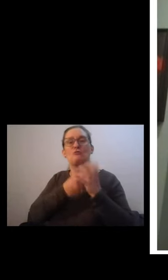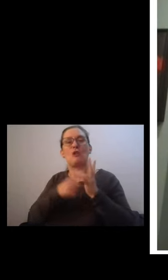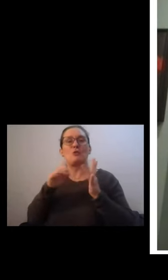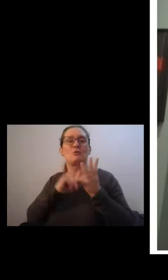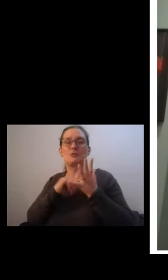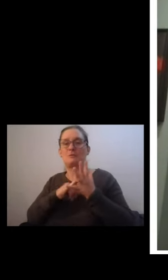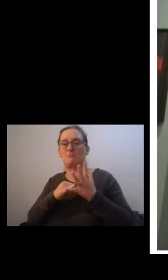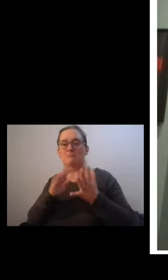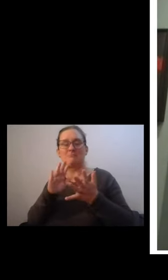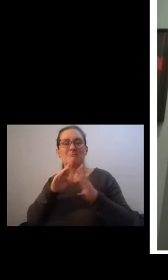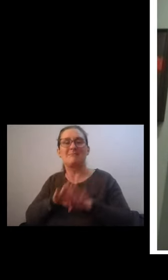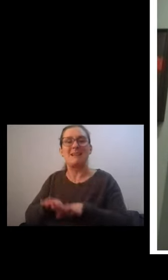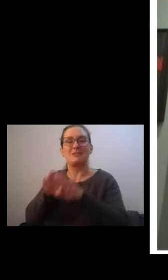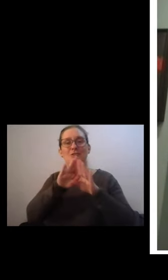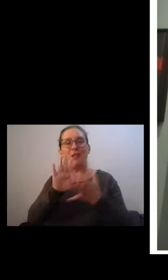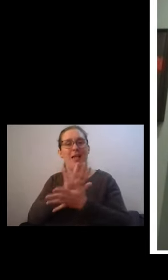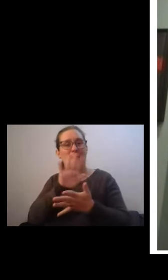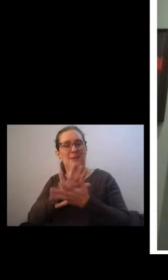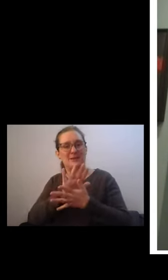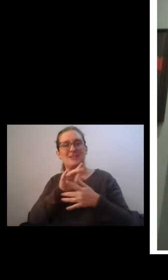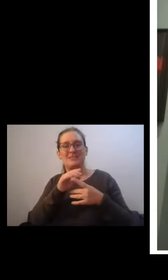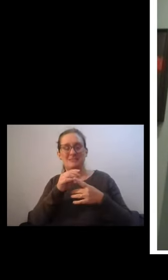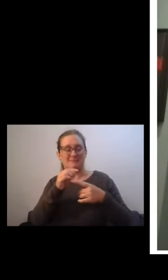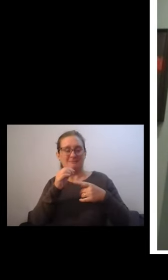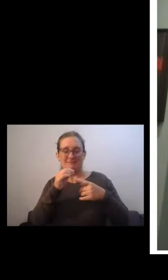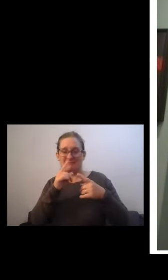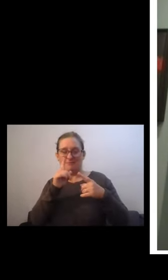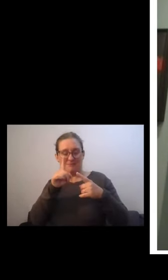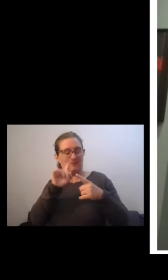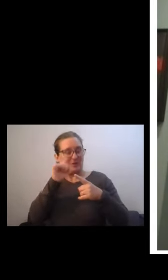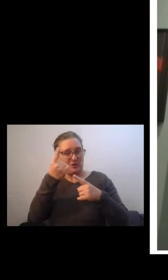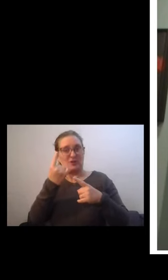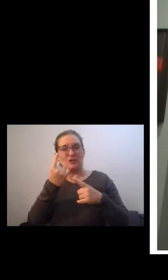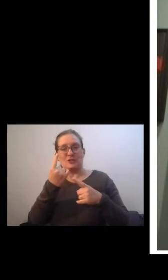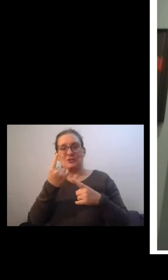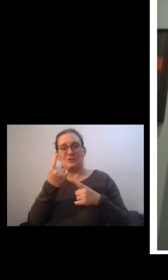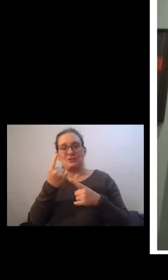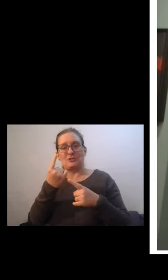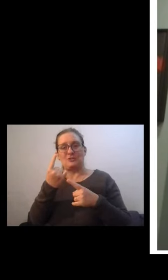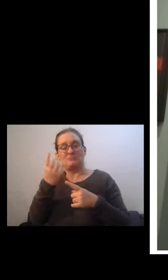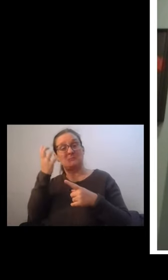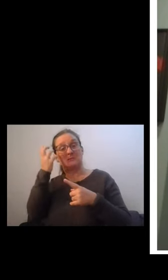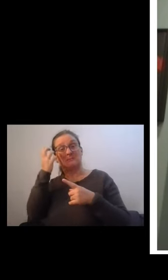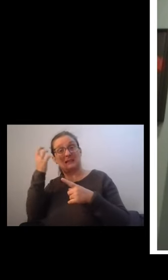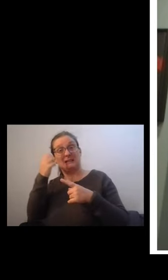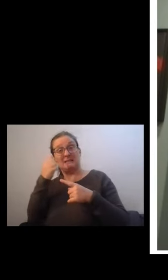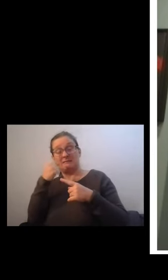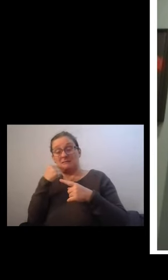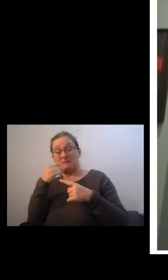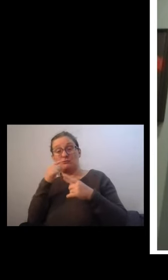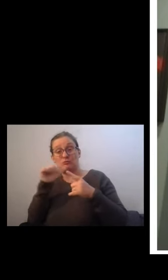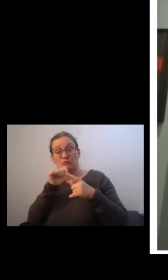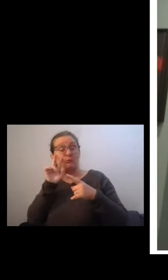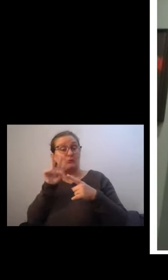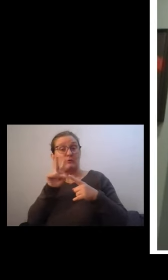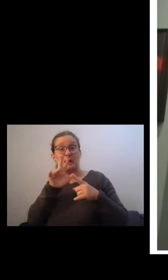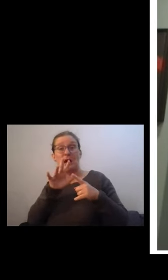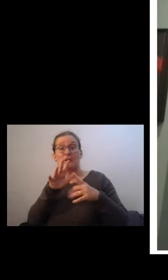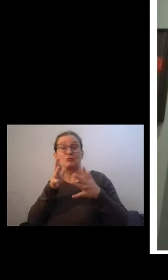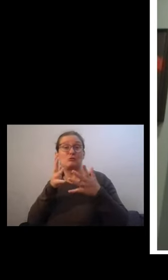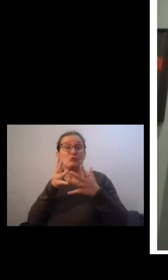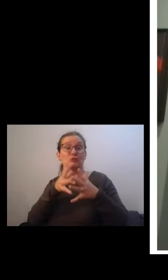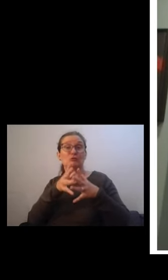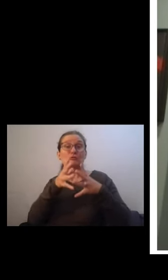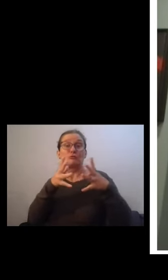It was top down initially. The king said we should look at gross national happiness, not gross